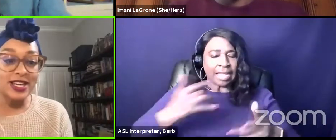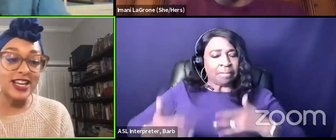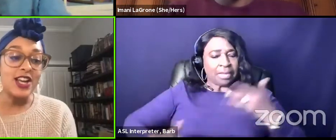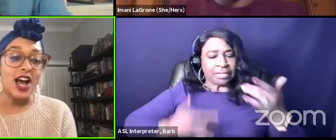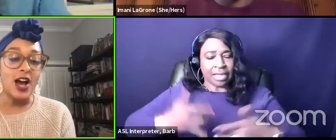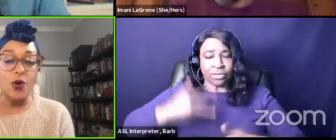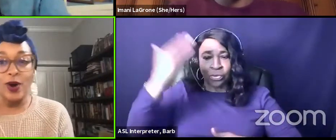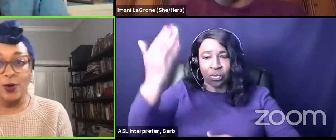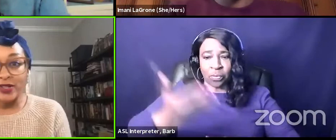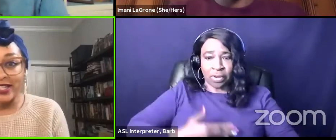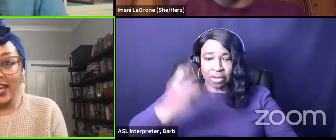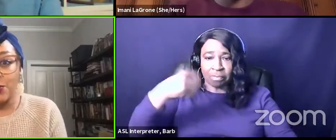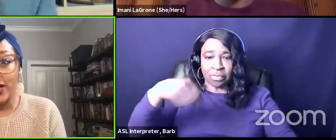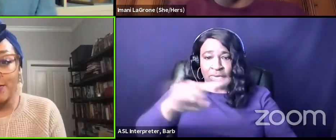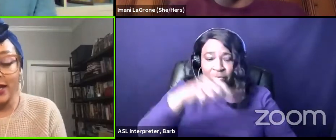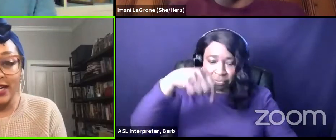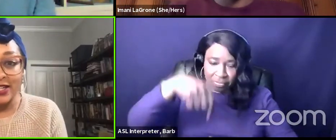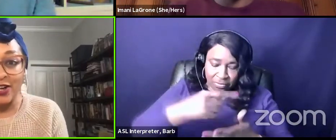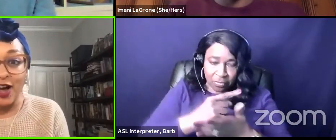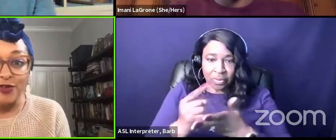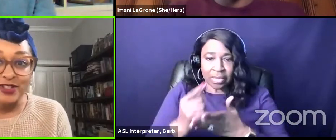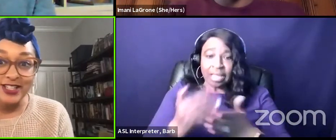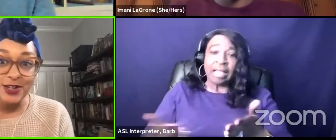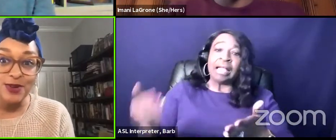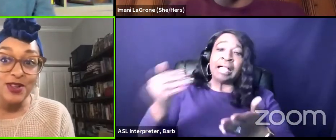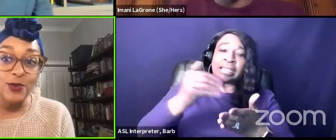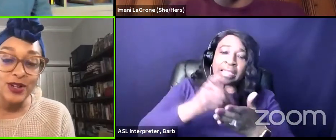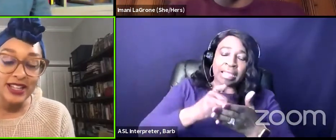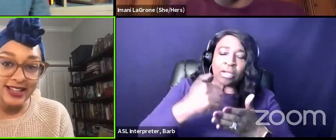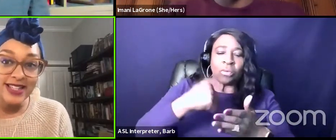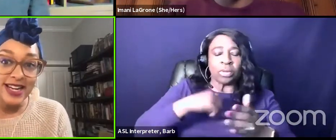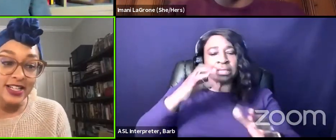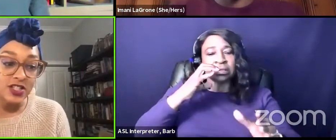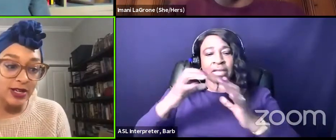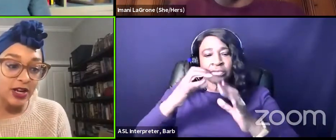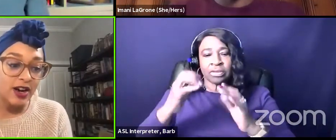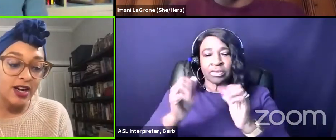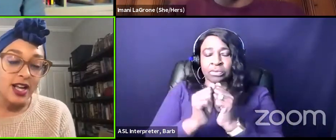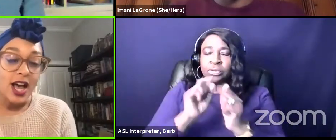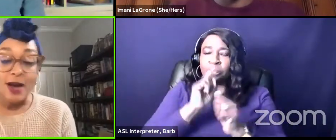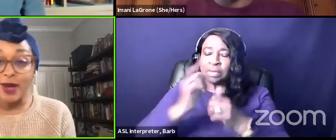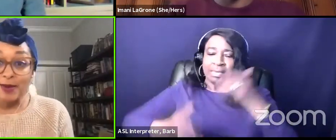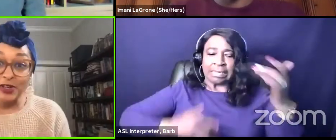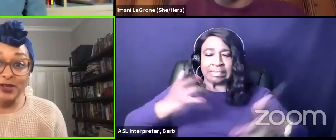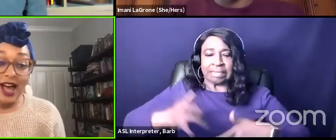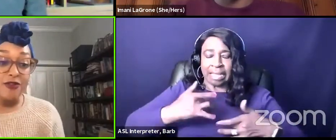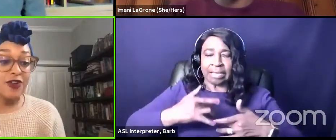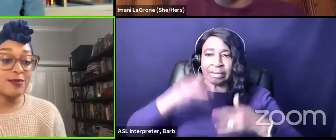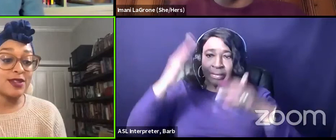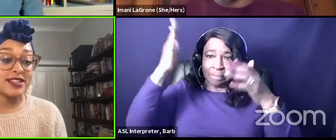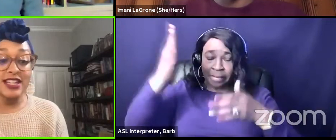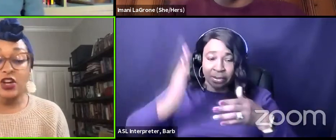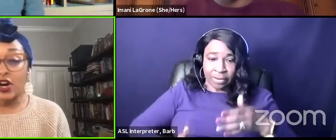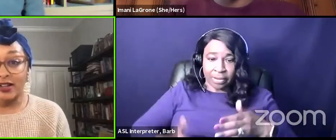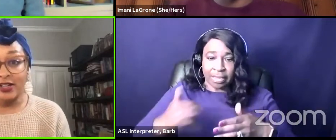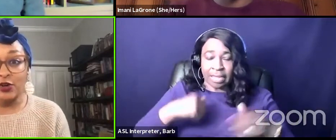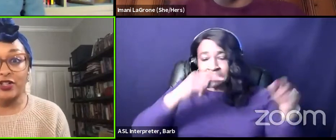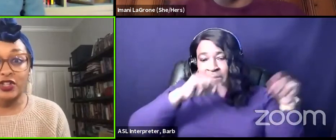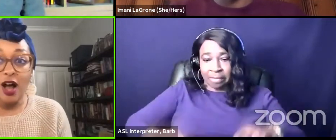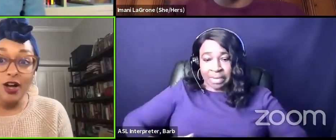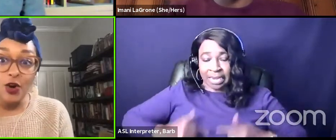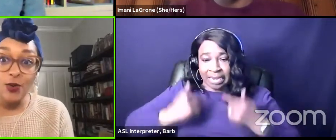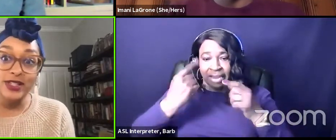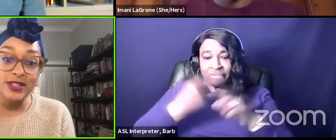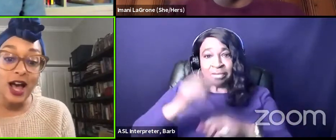us this week where once again we're going to be in conversation with a really exciting speaker i'm coming to you live from the city currently